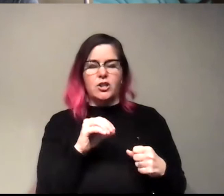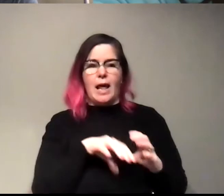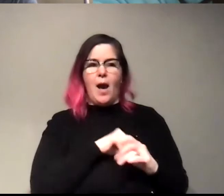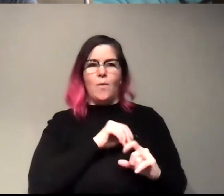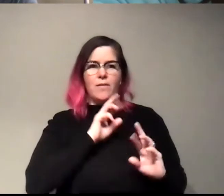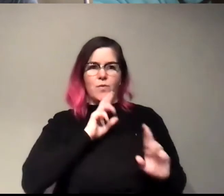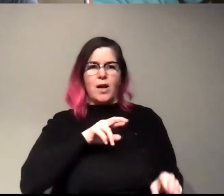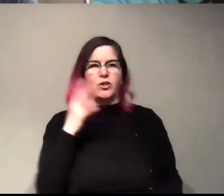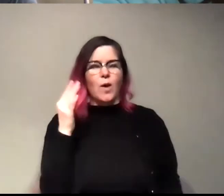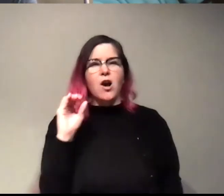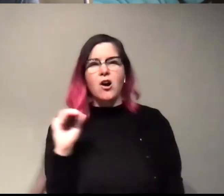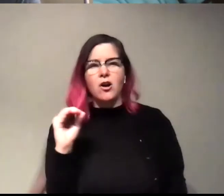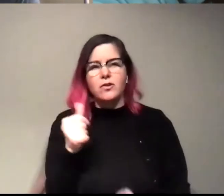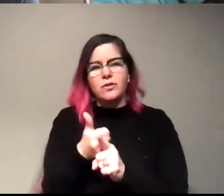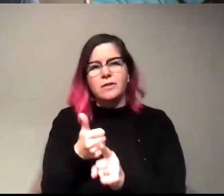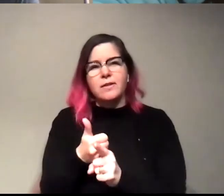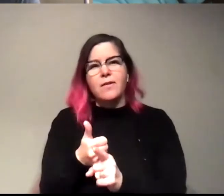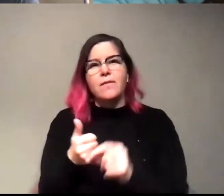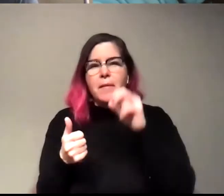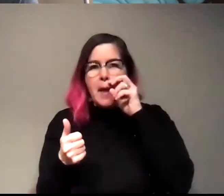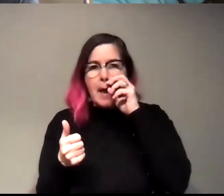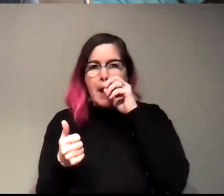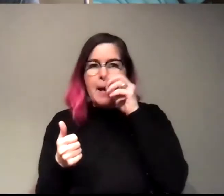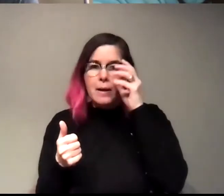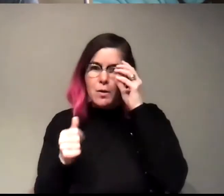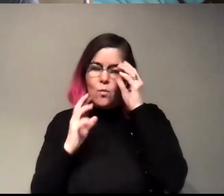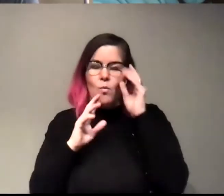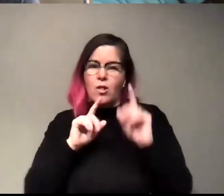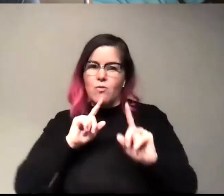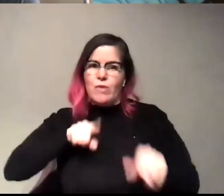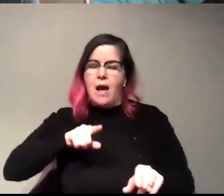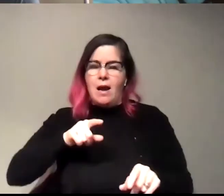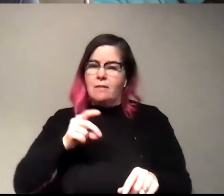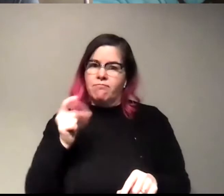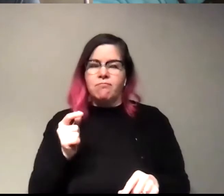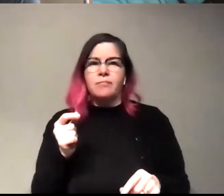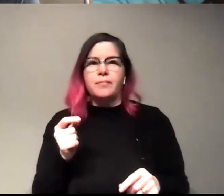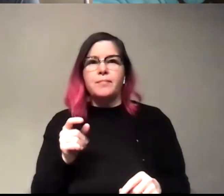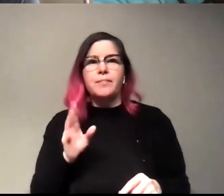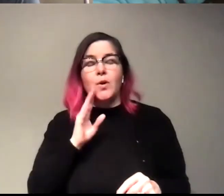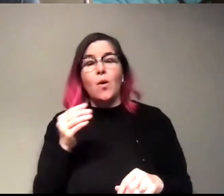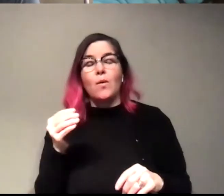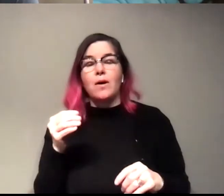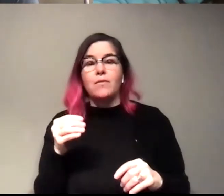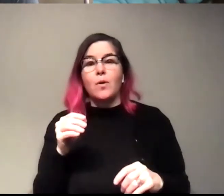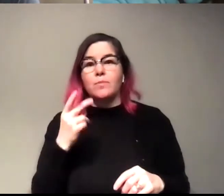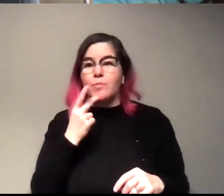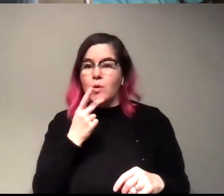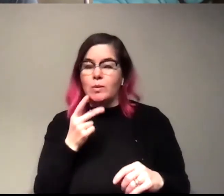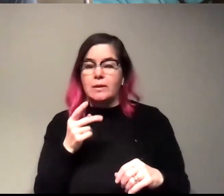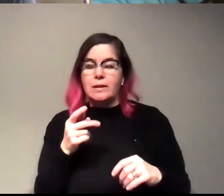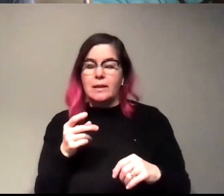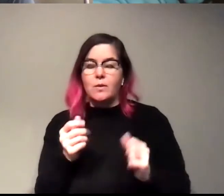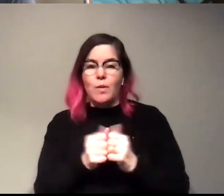oxygen is one of, you know, is pretty reactive and it'll like, you know, if you expose these proteins to oxygen, it will